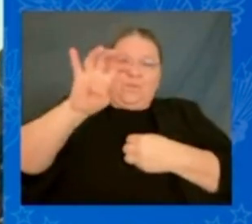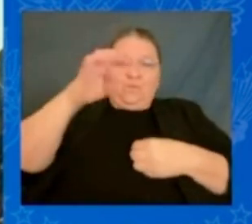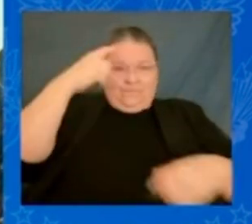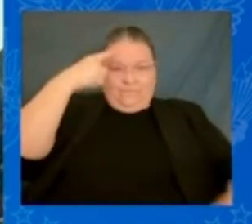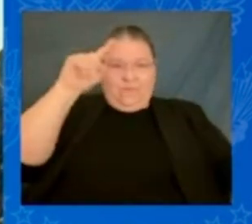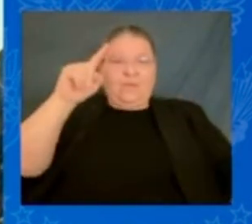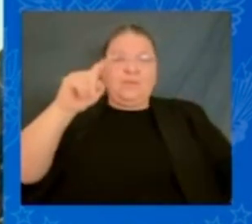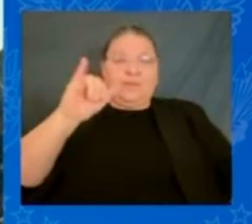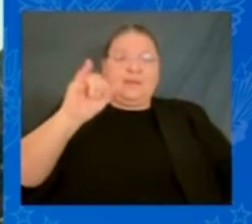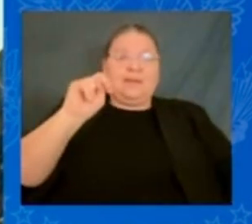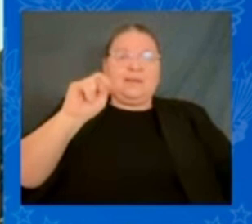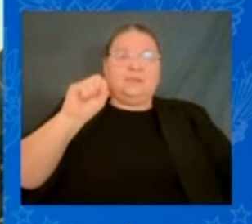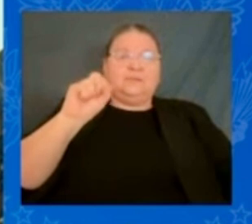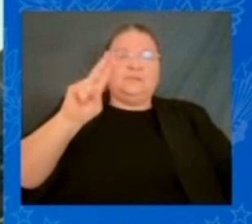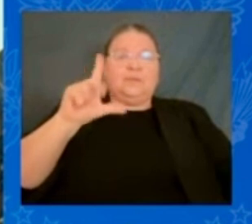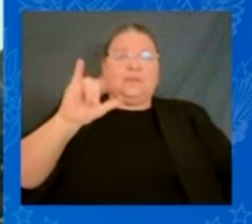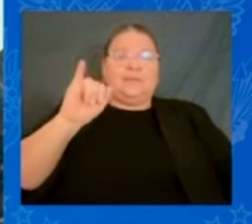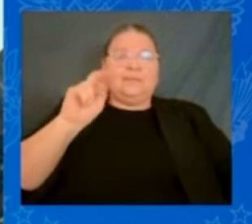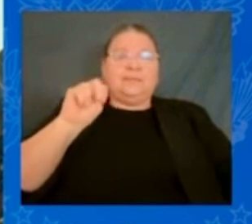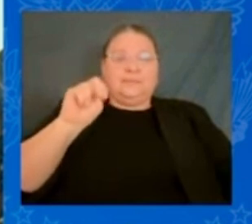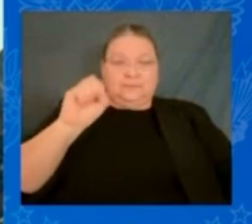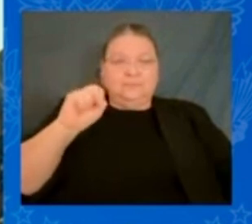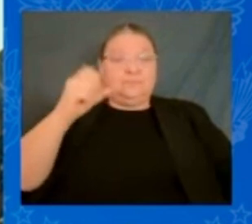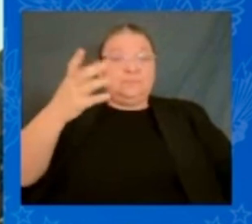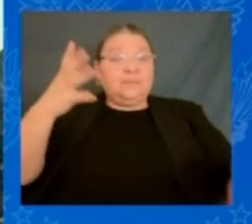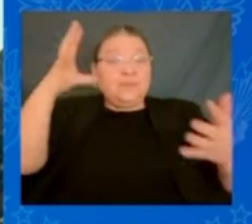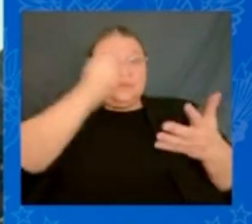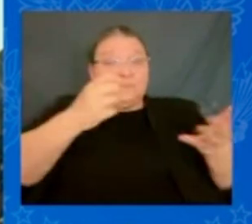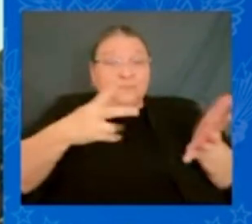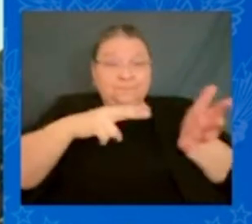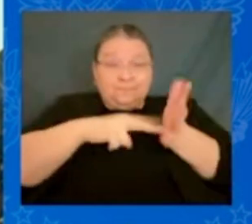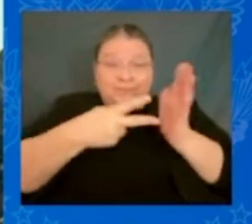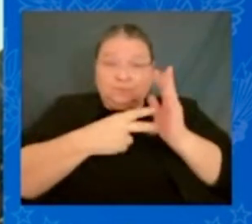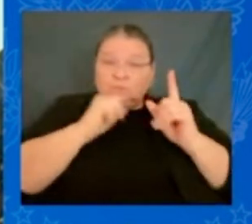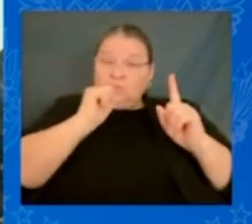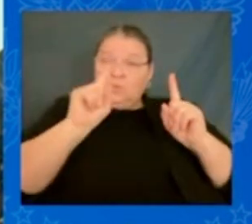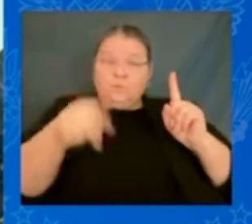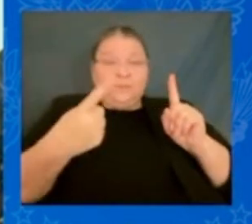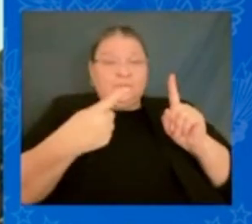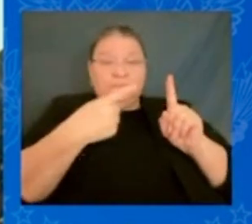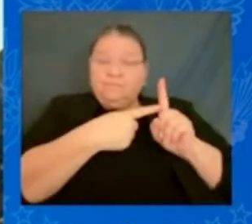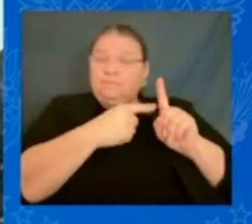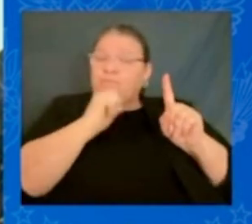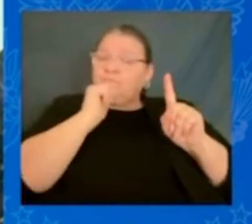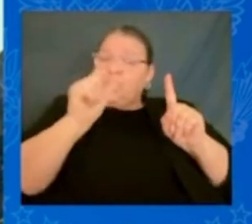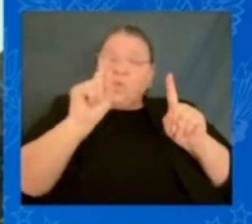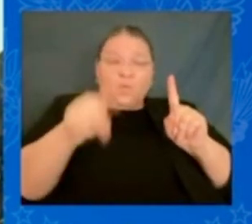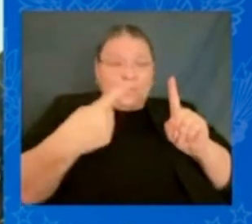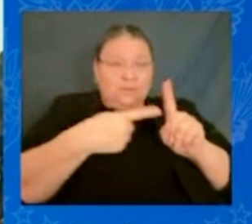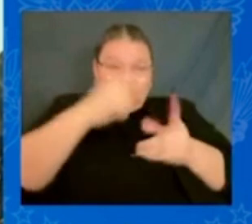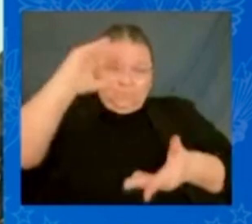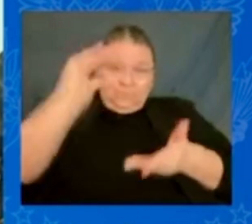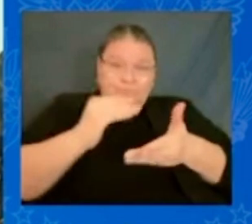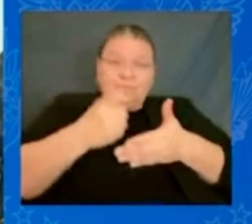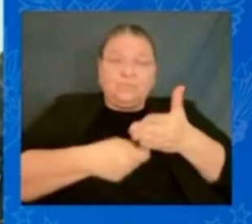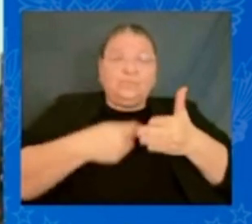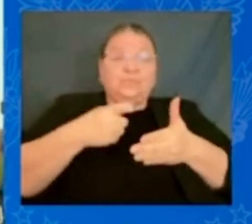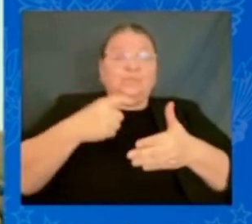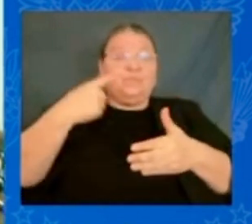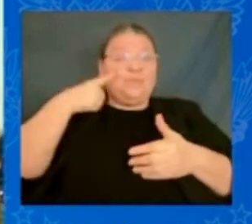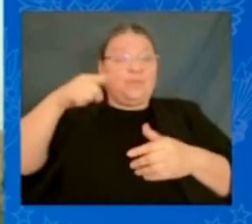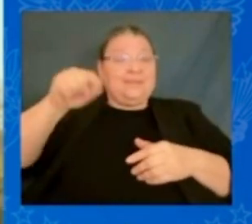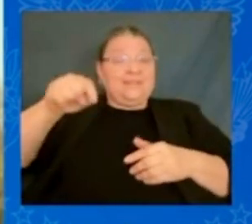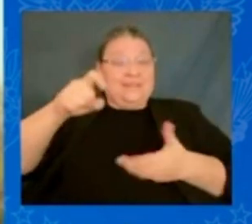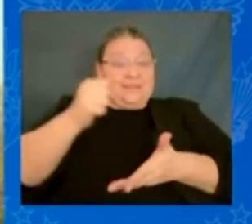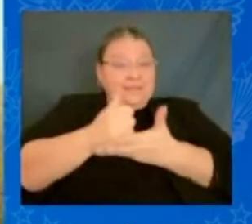And guess what that means? Not only — not only is reduced prices for people who need help, but it reduces